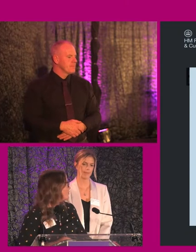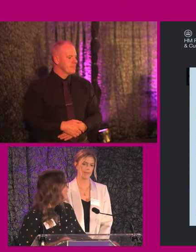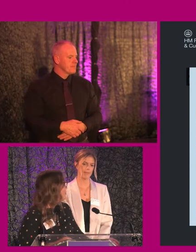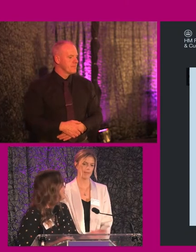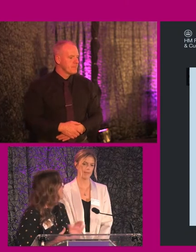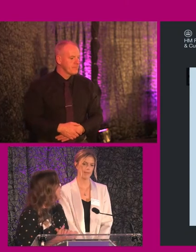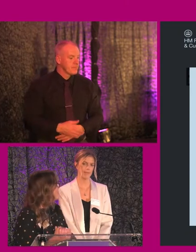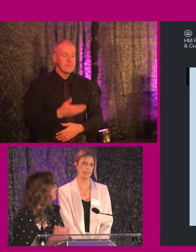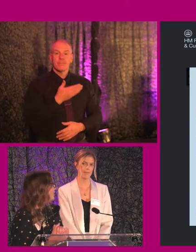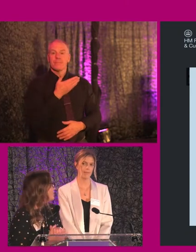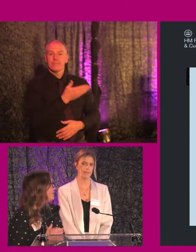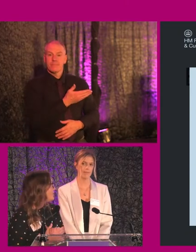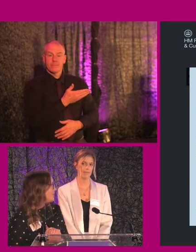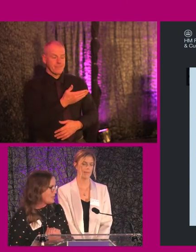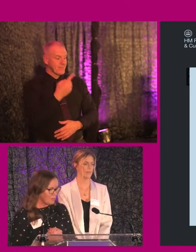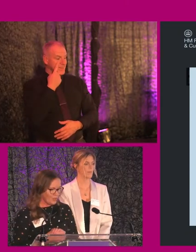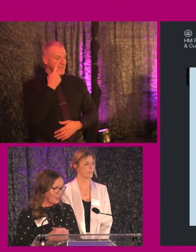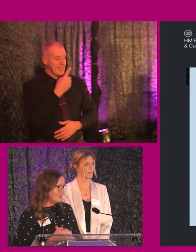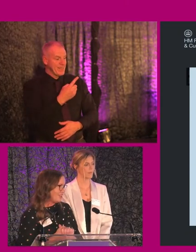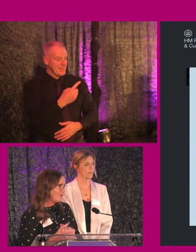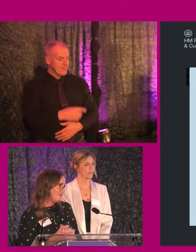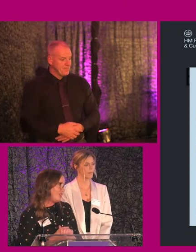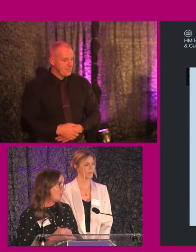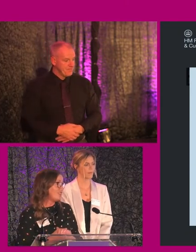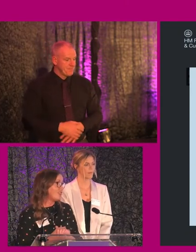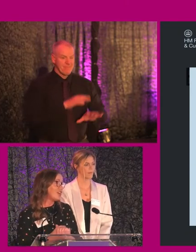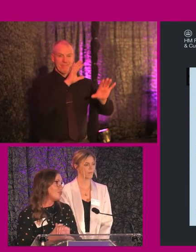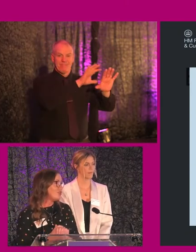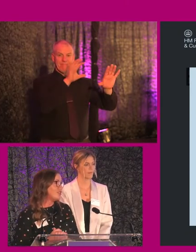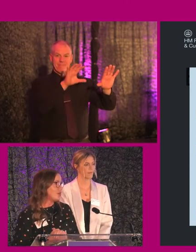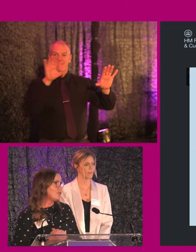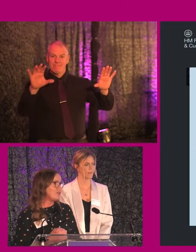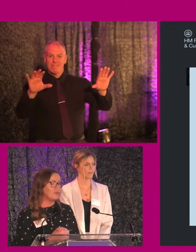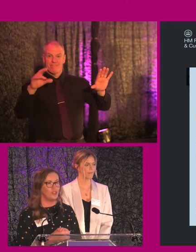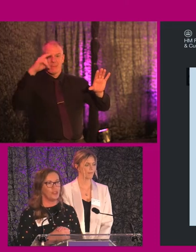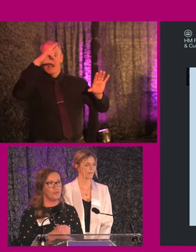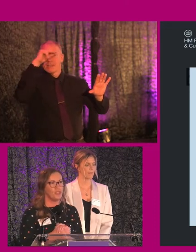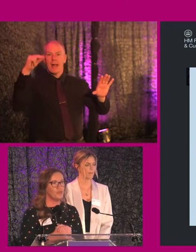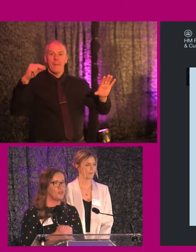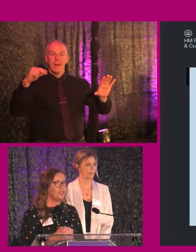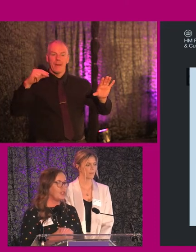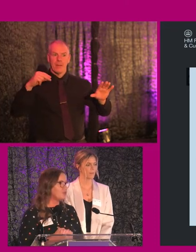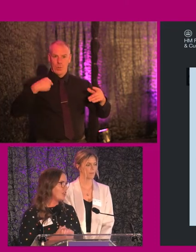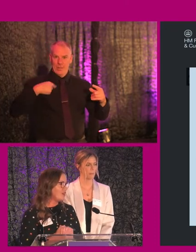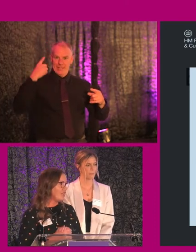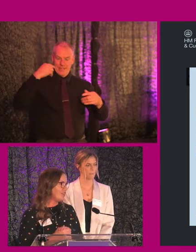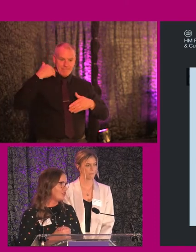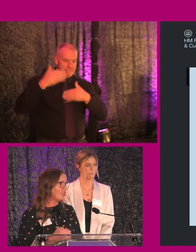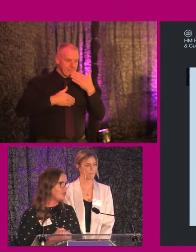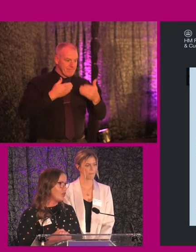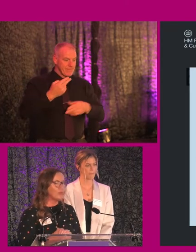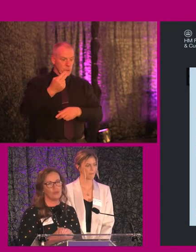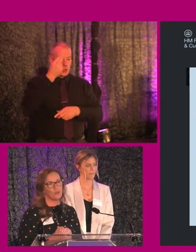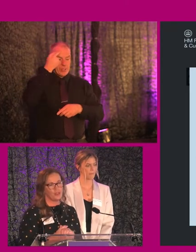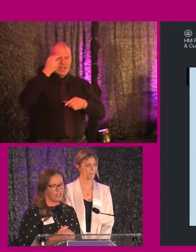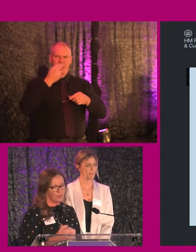So on screen just now, you can see a very basic cartoon example of the journey that we took in terms of getting our heads around,